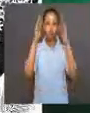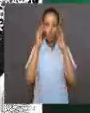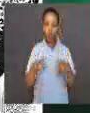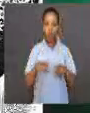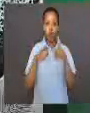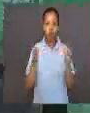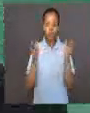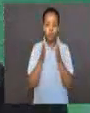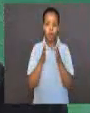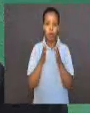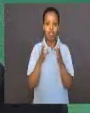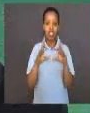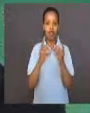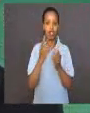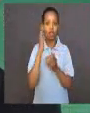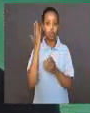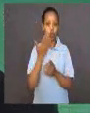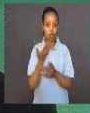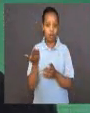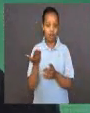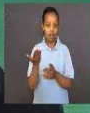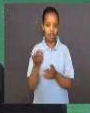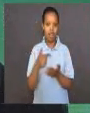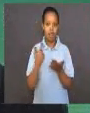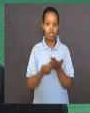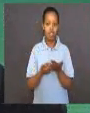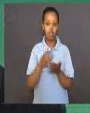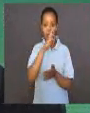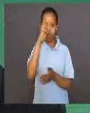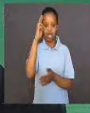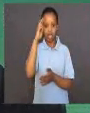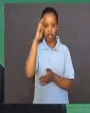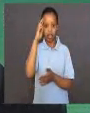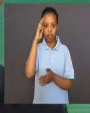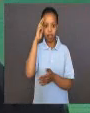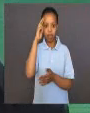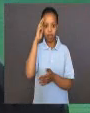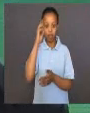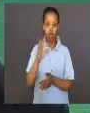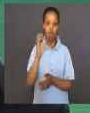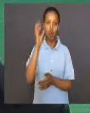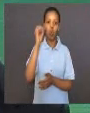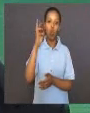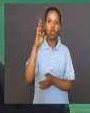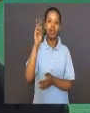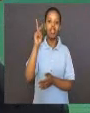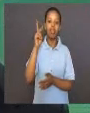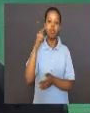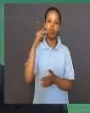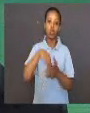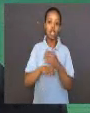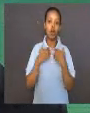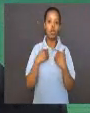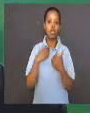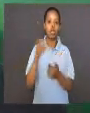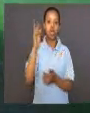lived in. Because of this association, he called the pores cells.